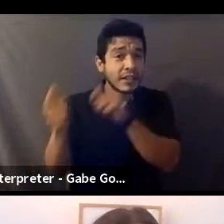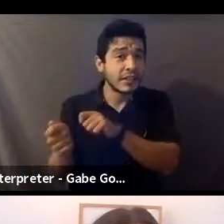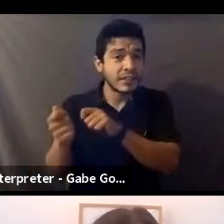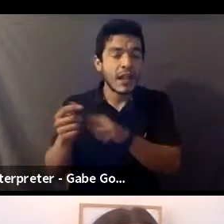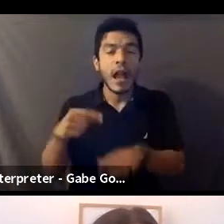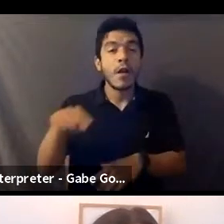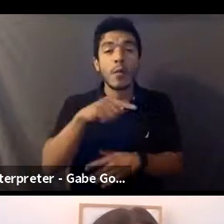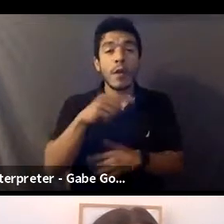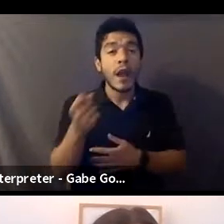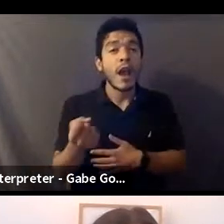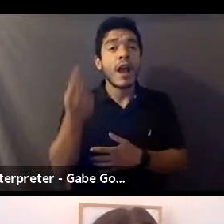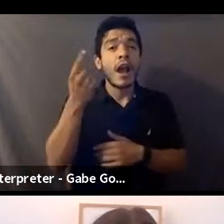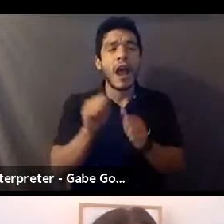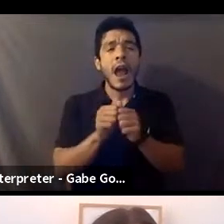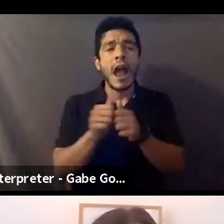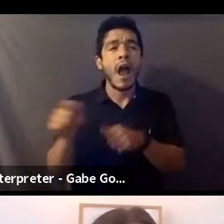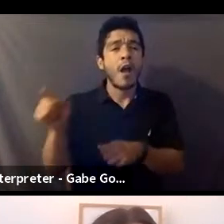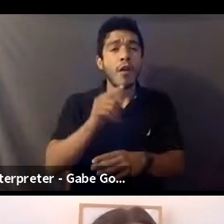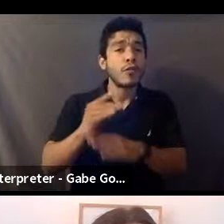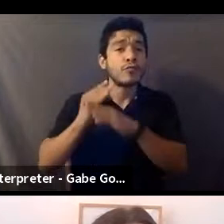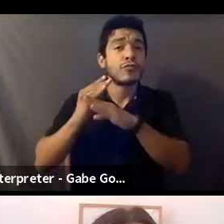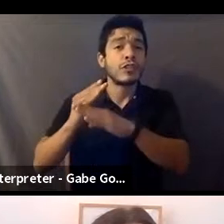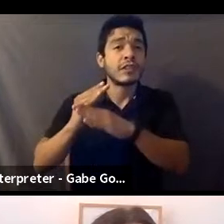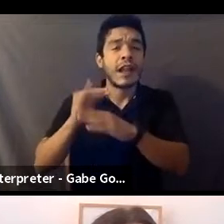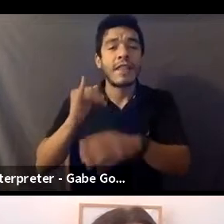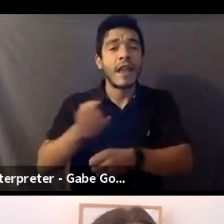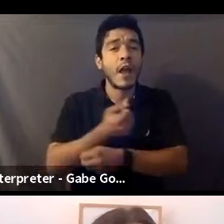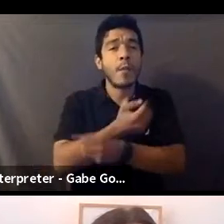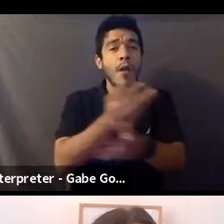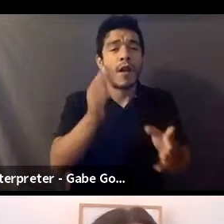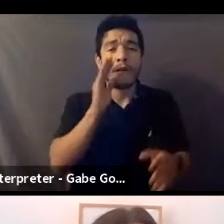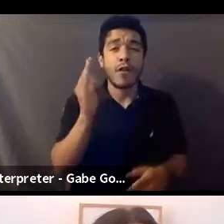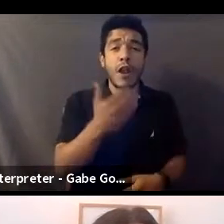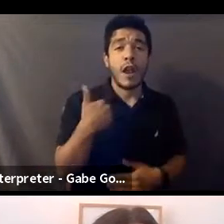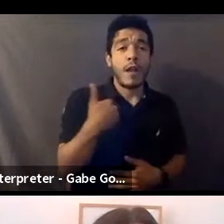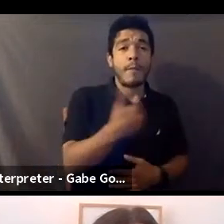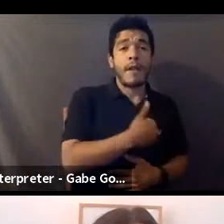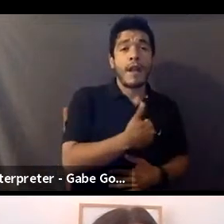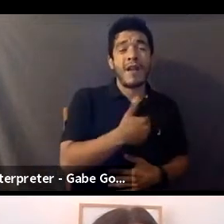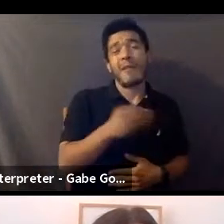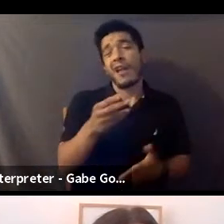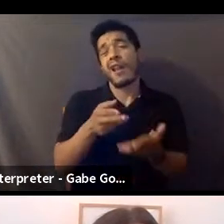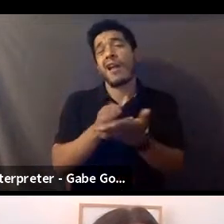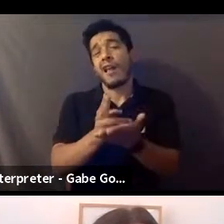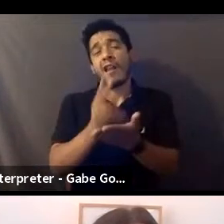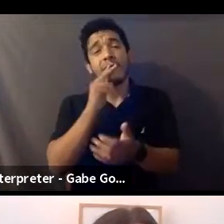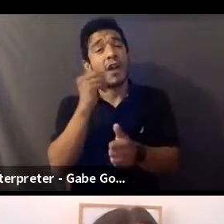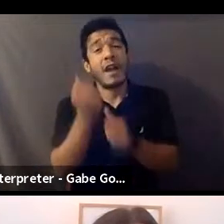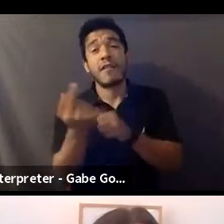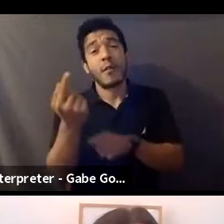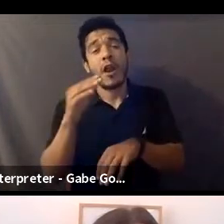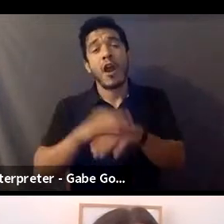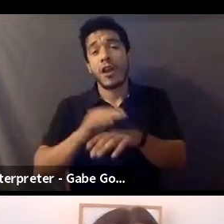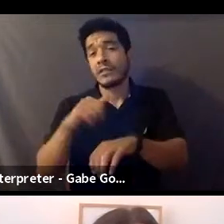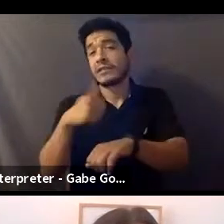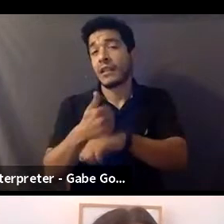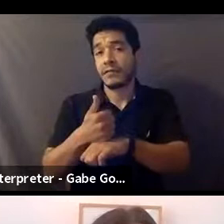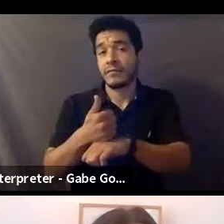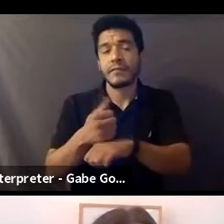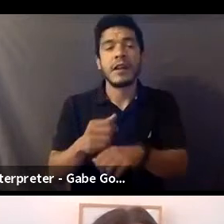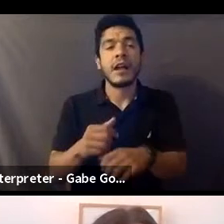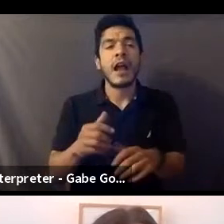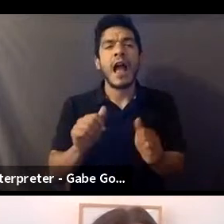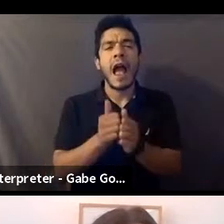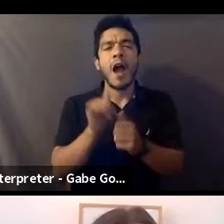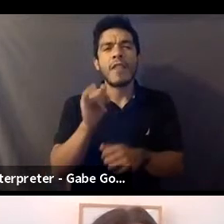understanding how those protections that are provided for our members, and frankly, for everyone on set, how that actually